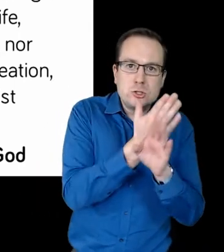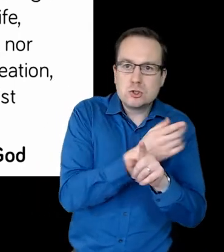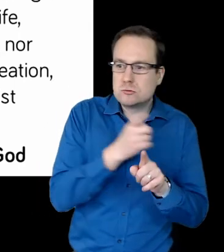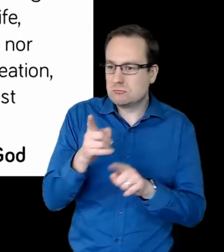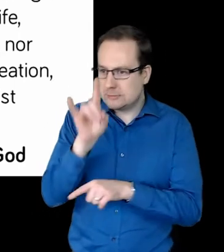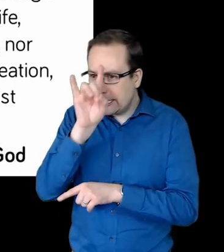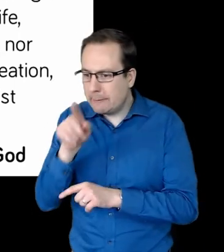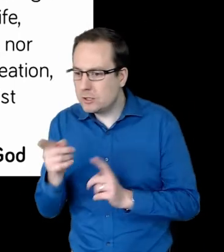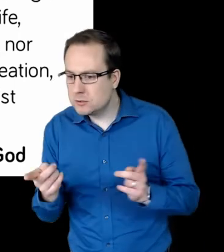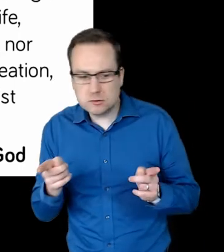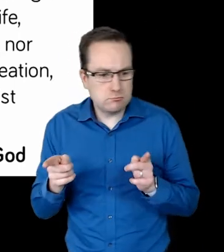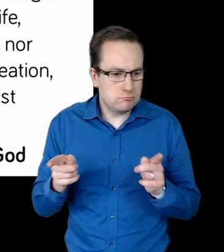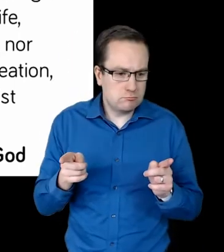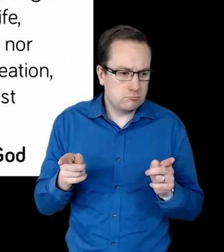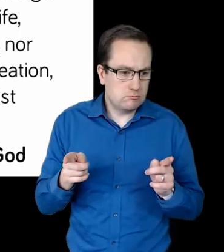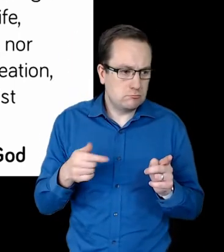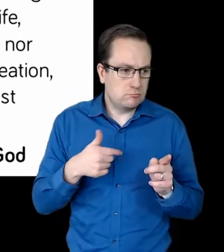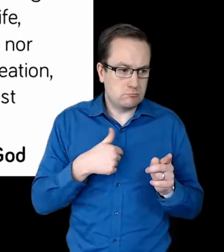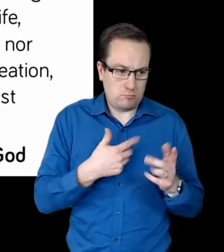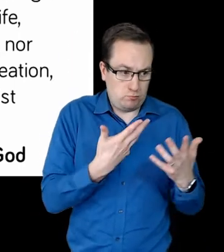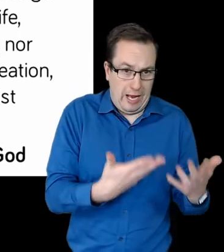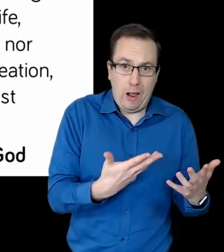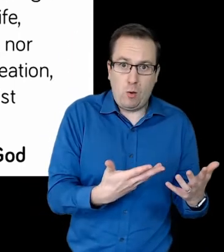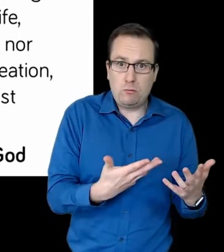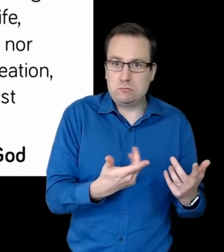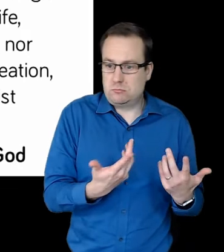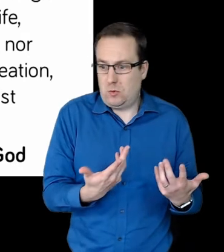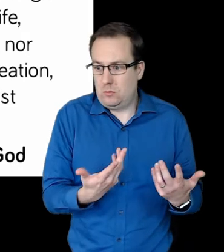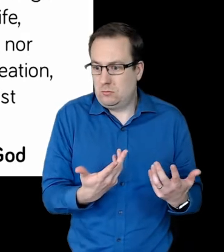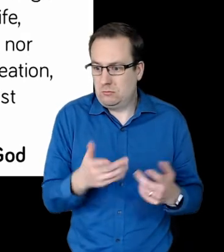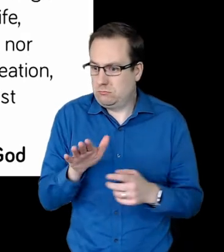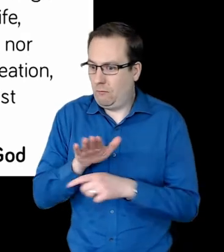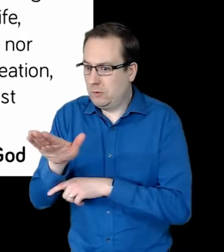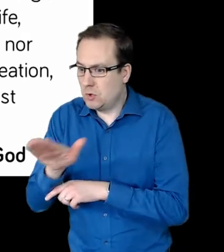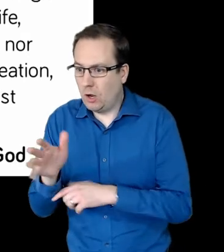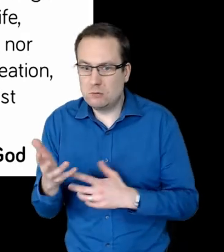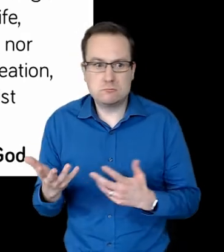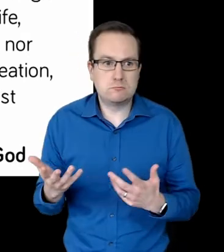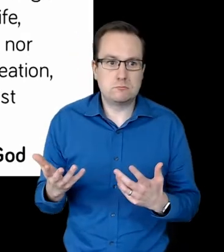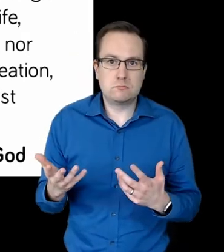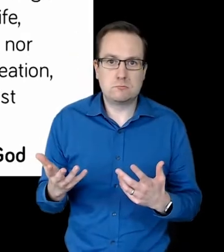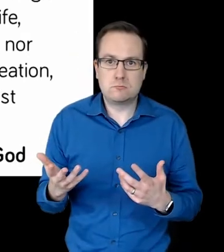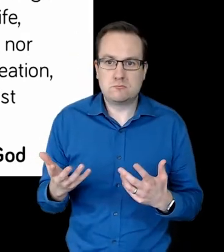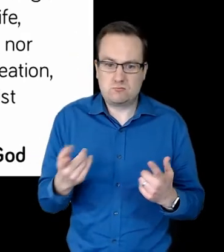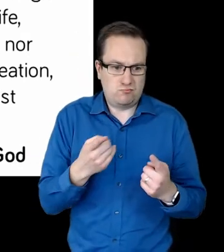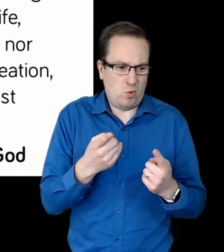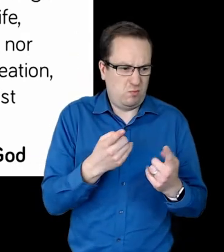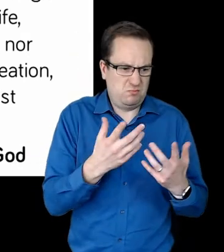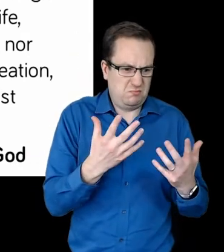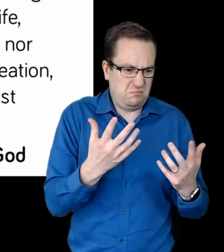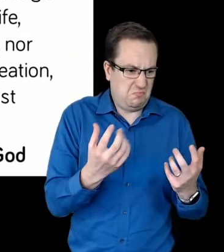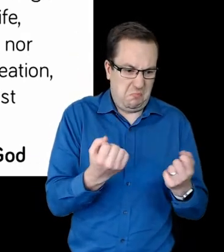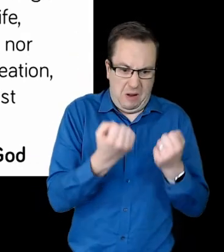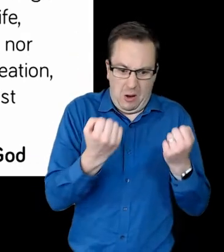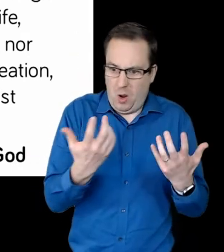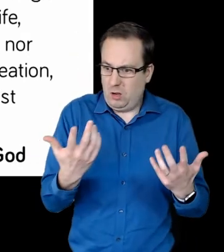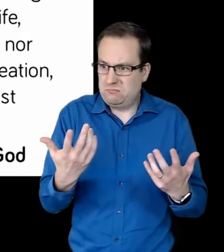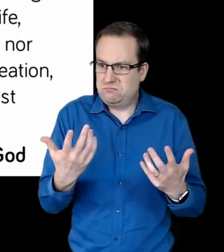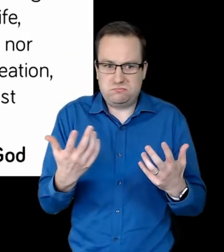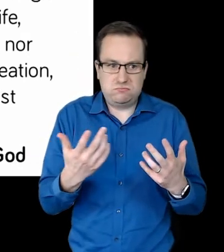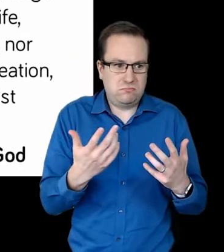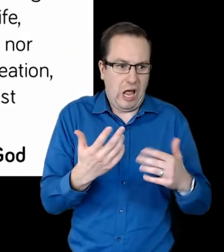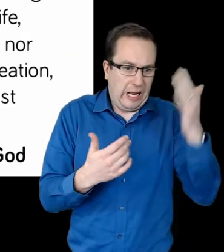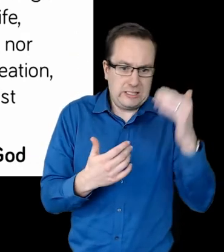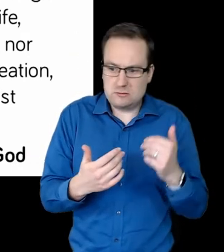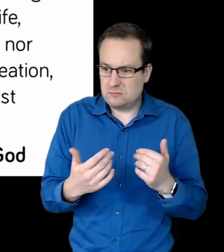nor demons. Neither the present nor the future. Nor any powers. Neither height